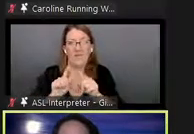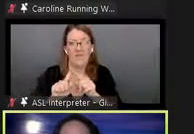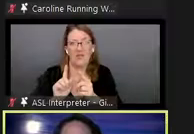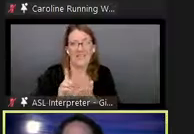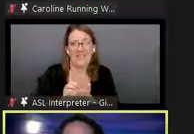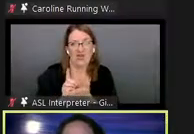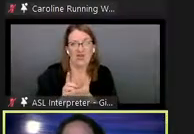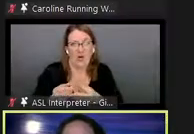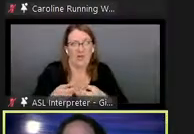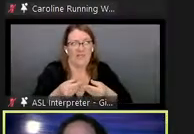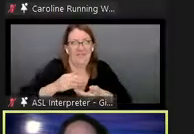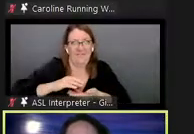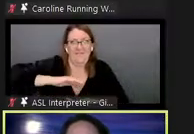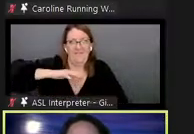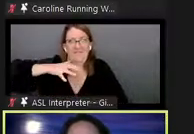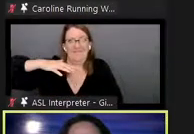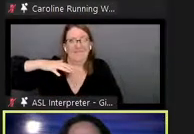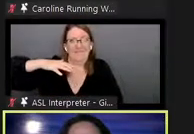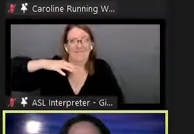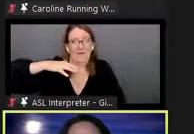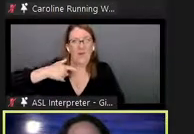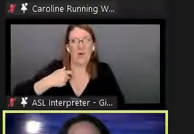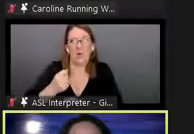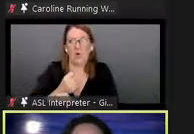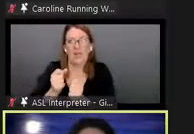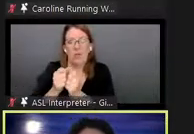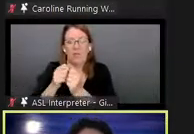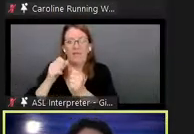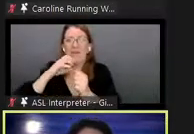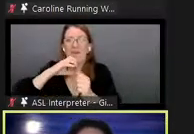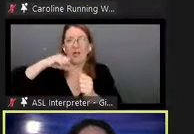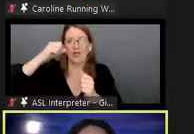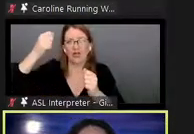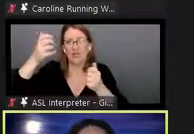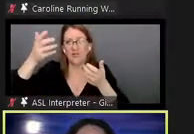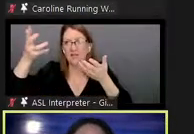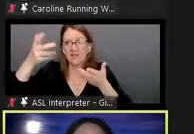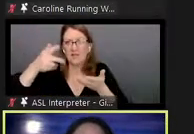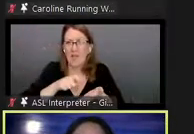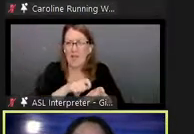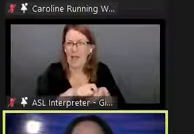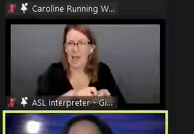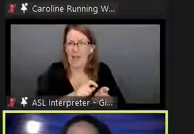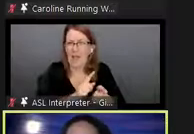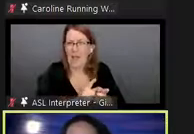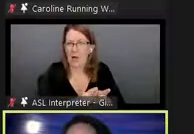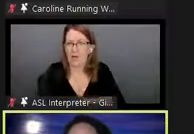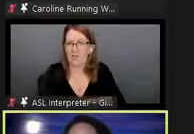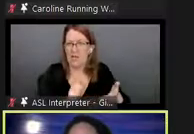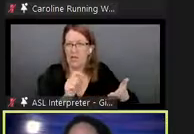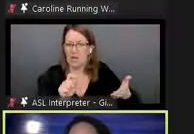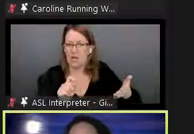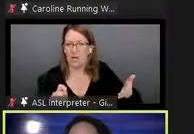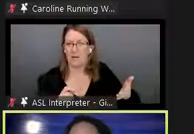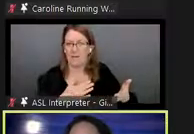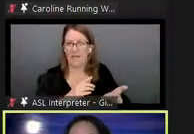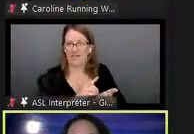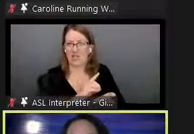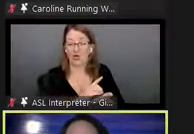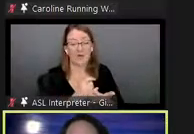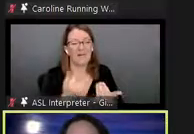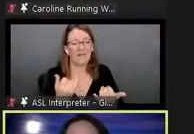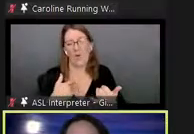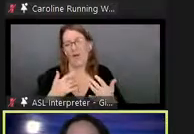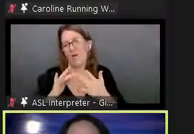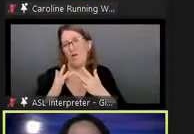project projects when i was working with elders and sort of annotate my written dictionaries and now we have online